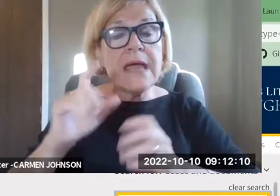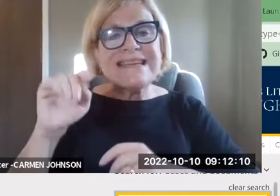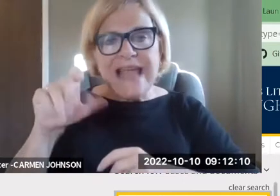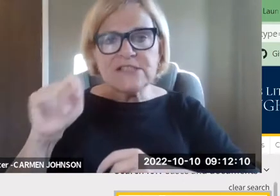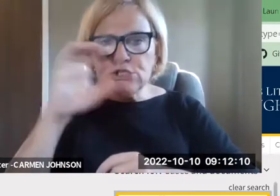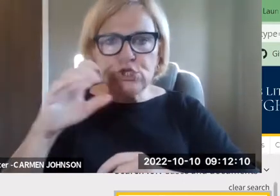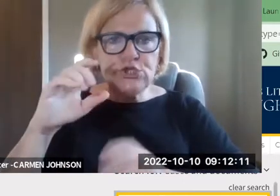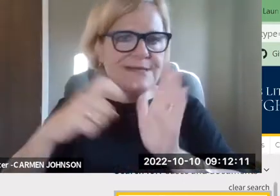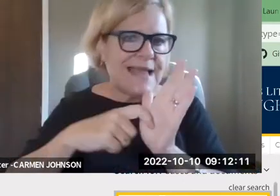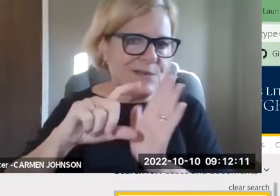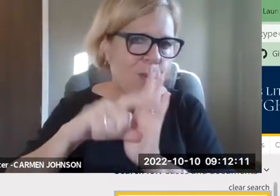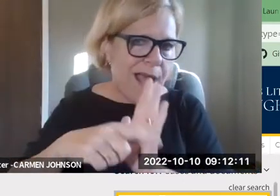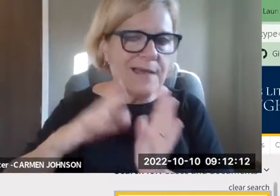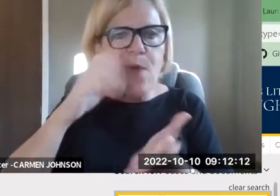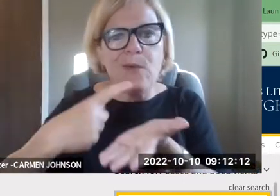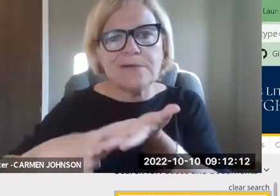cases that involve hepatitis.